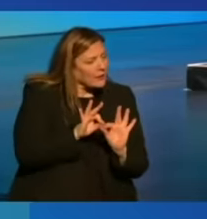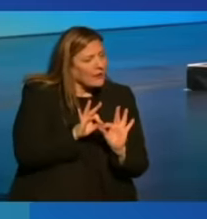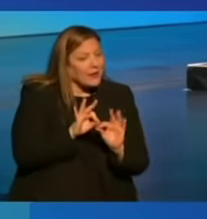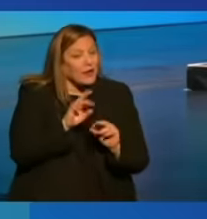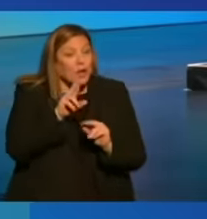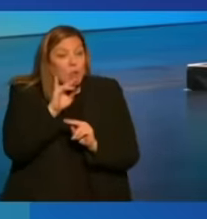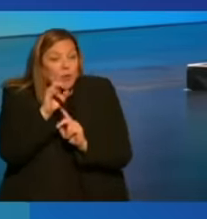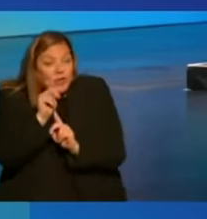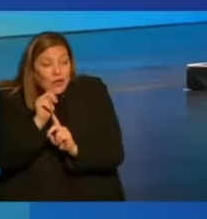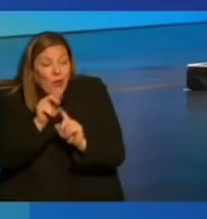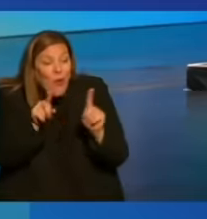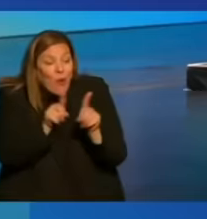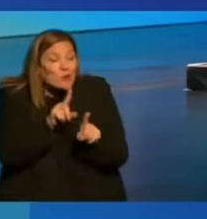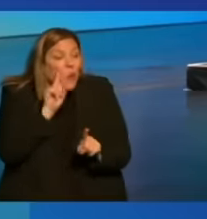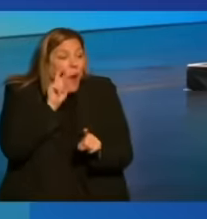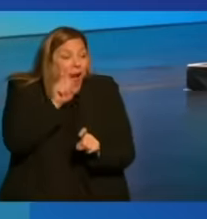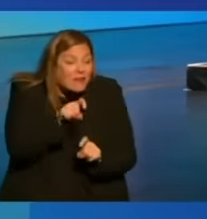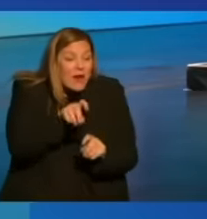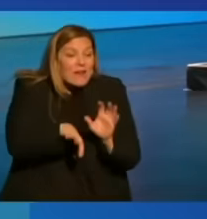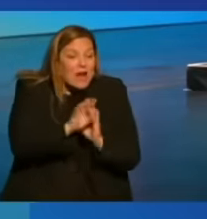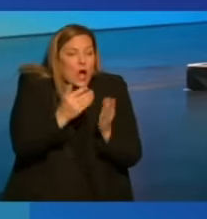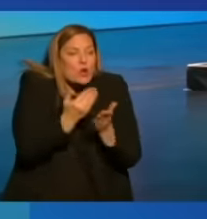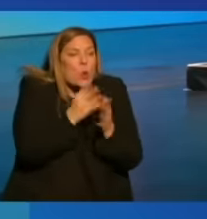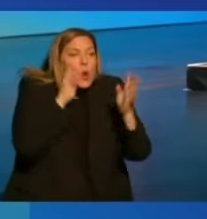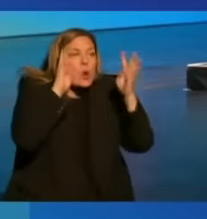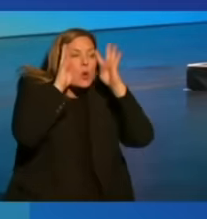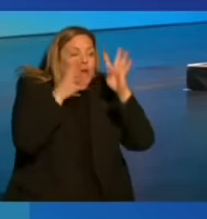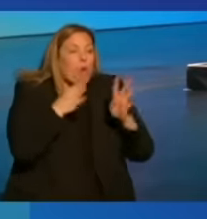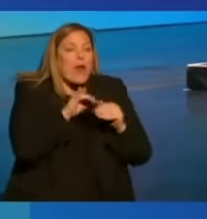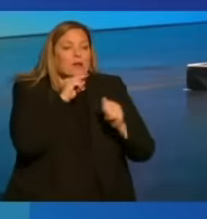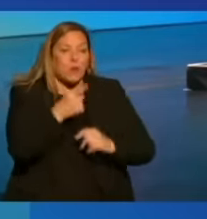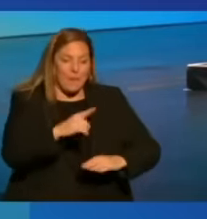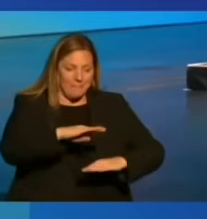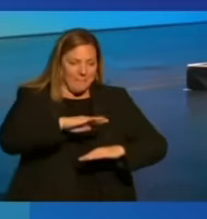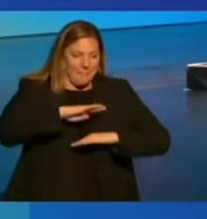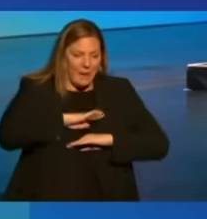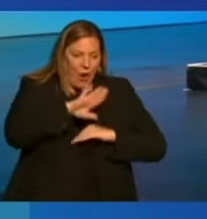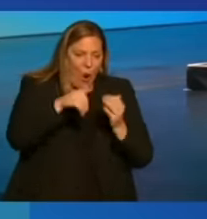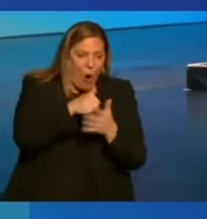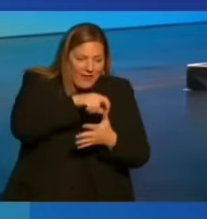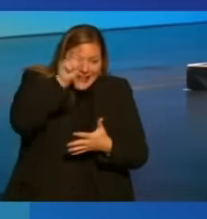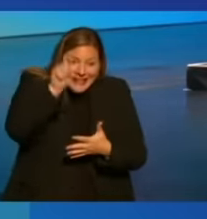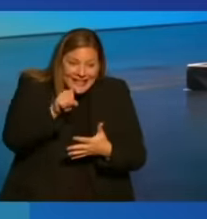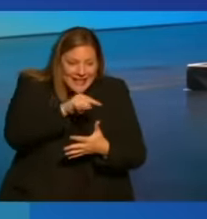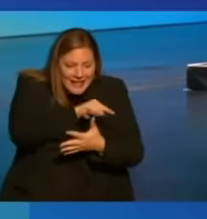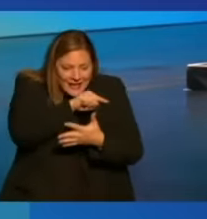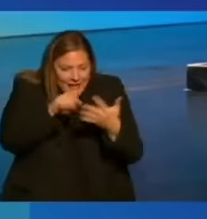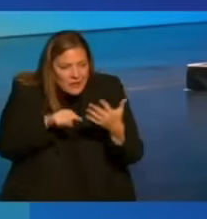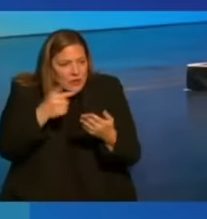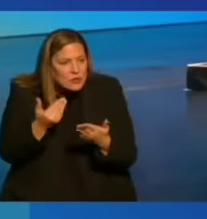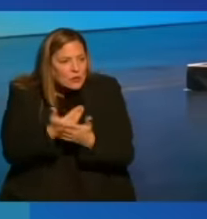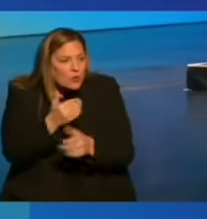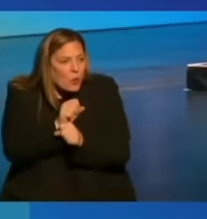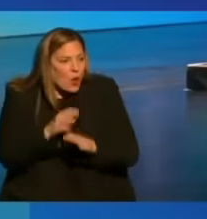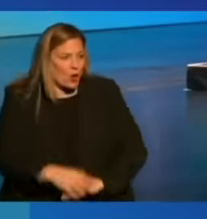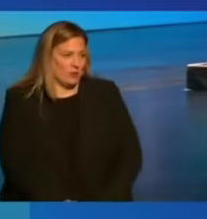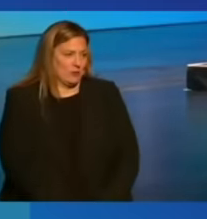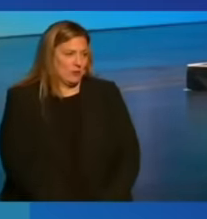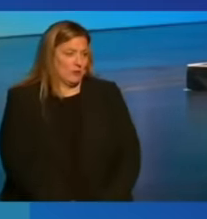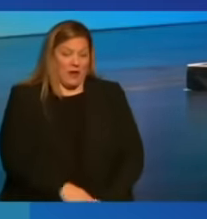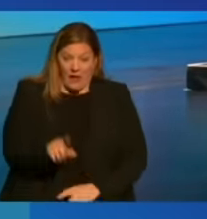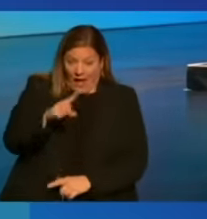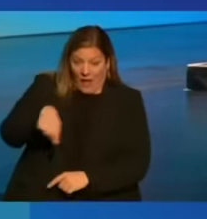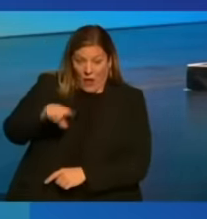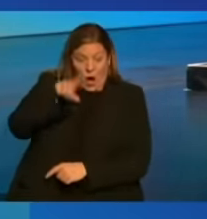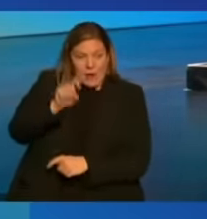Unions are also going to have to find new and creative ways to meet the needs of these new workers. And those